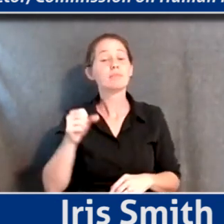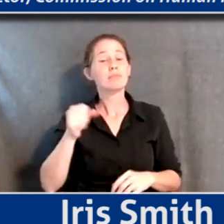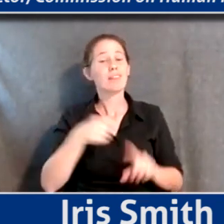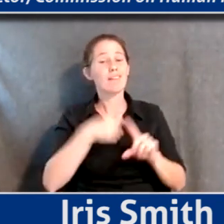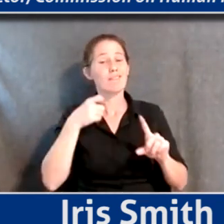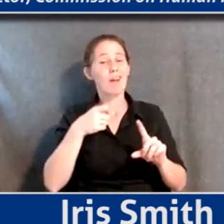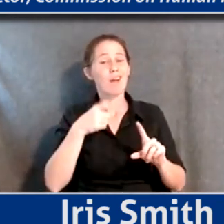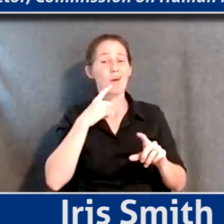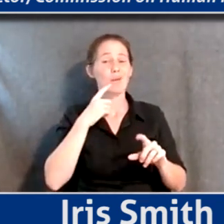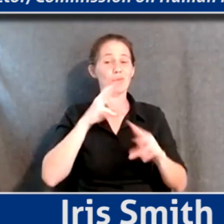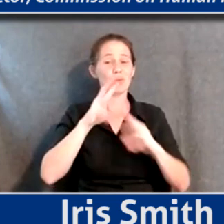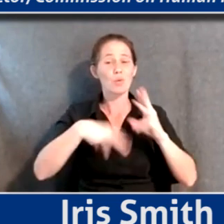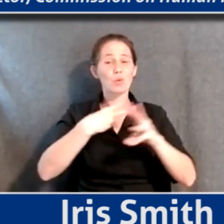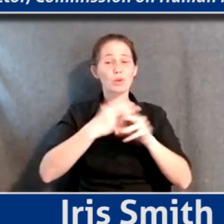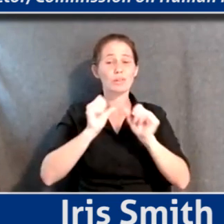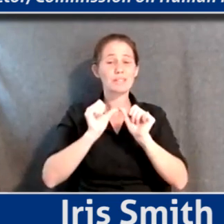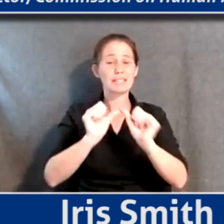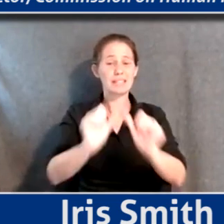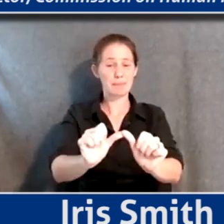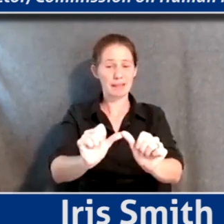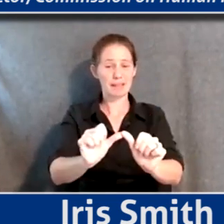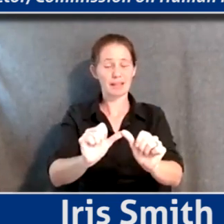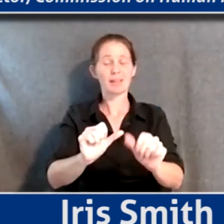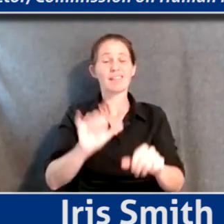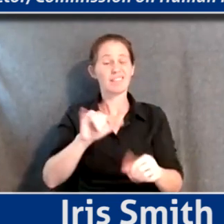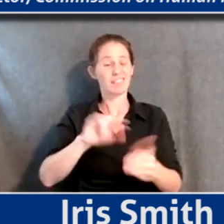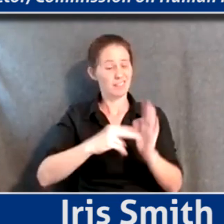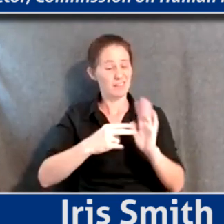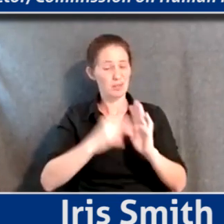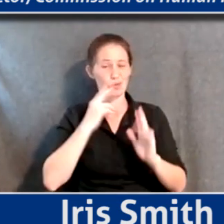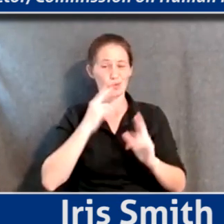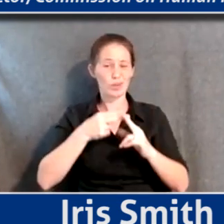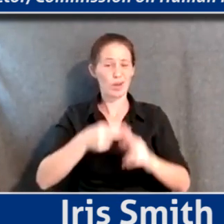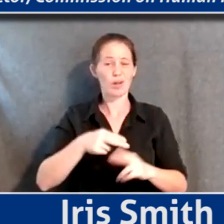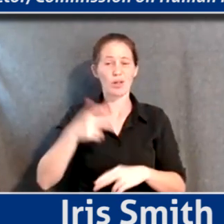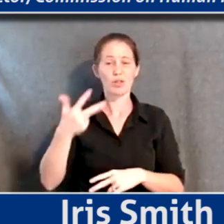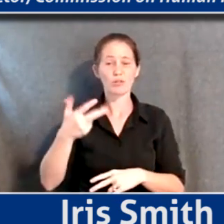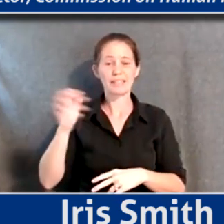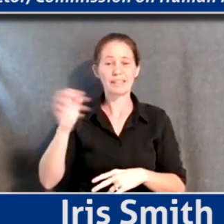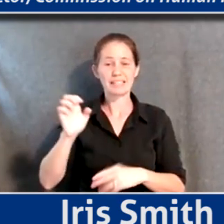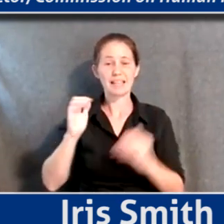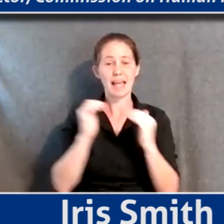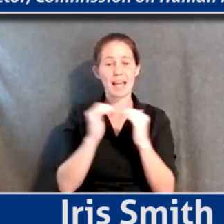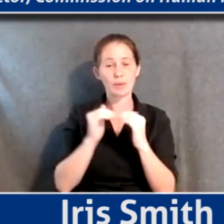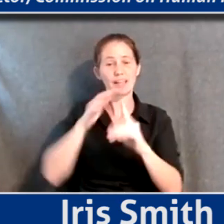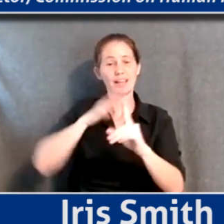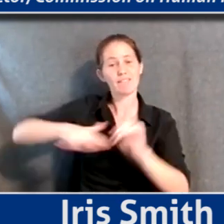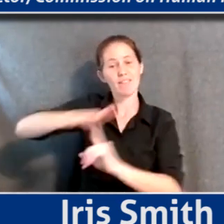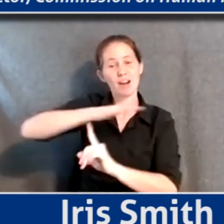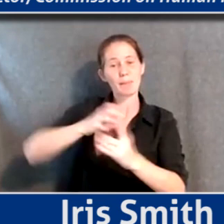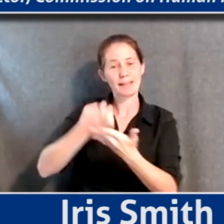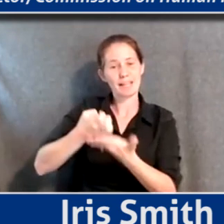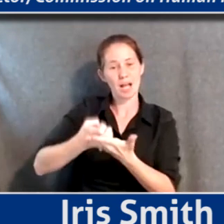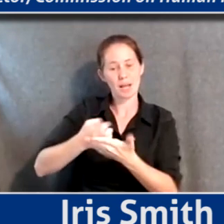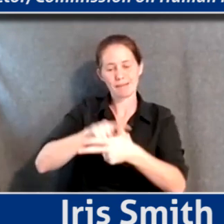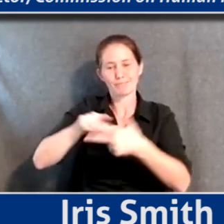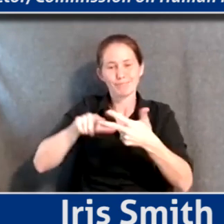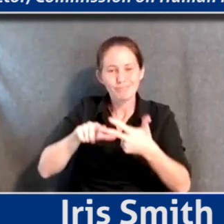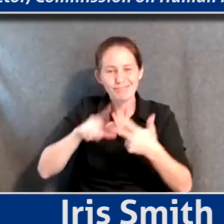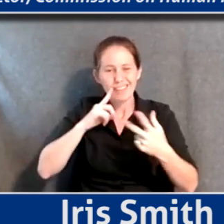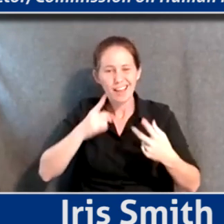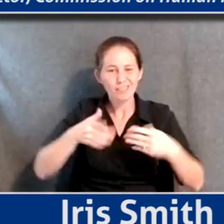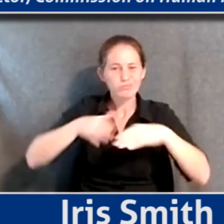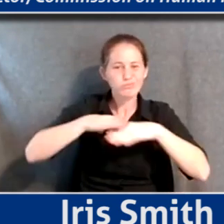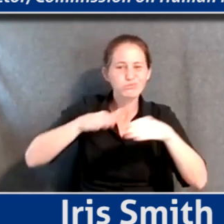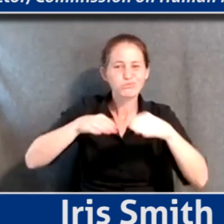sustainability, which is really based upon what we call the three E's, the equity, the environment, and the economy, and kind of the intersection of